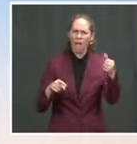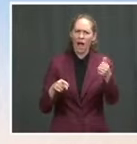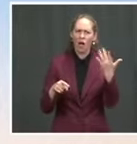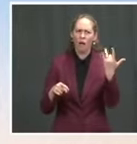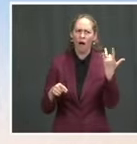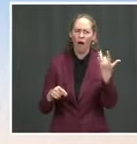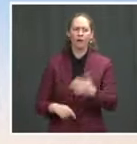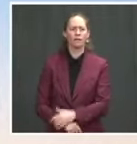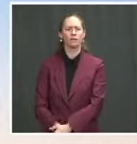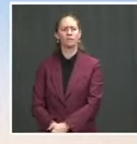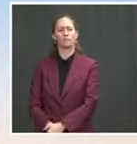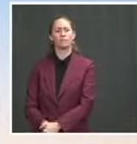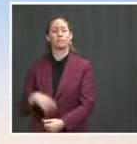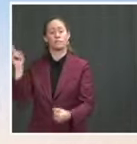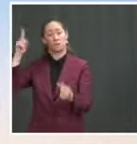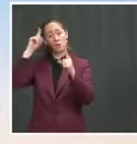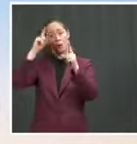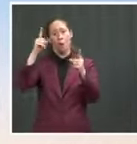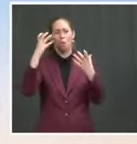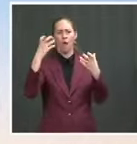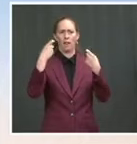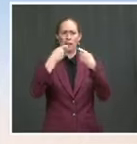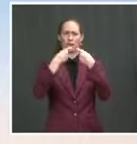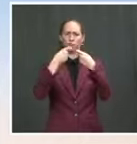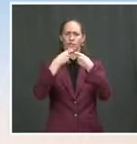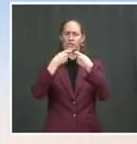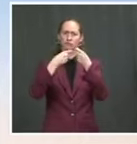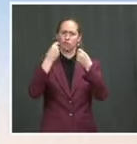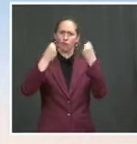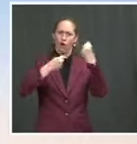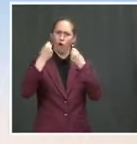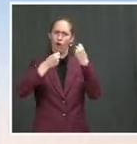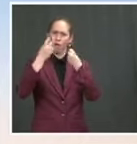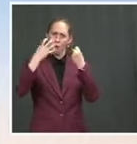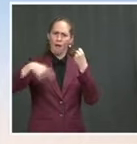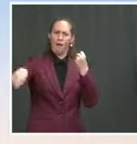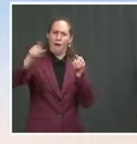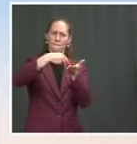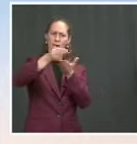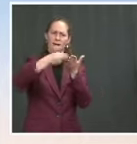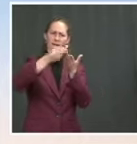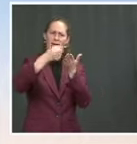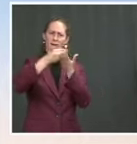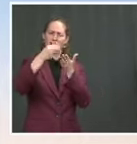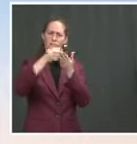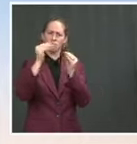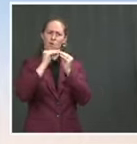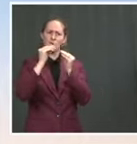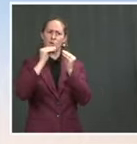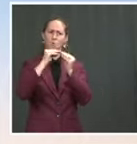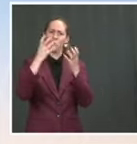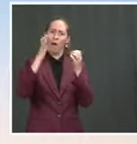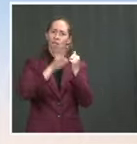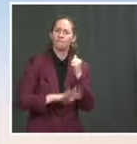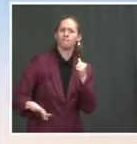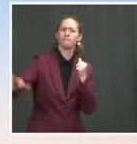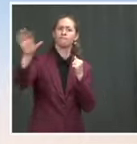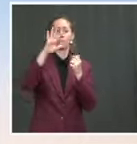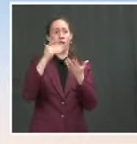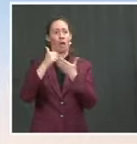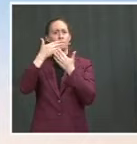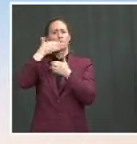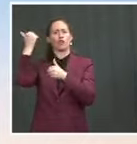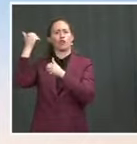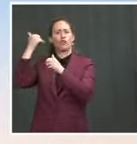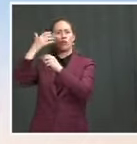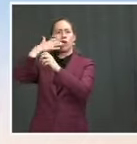people to buy electric vehicles, wants to make them accessible to people across the country. That will help our climate, help create jobs in that industry